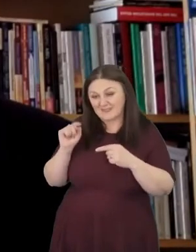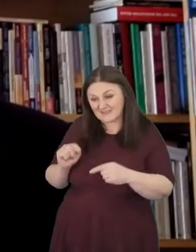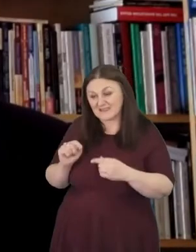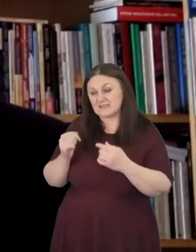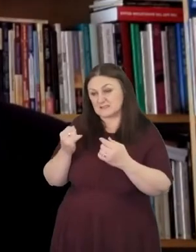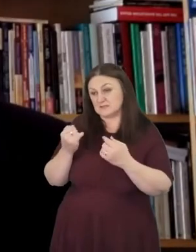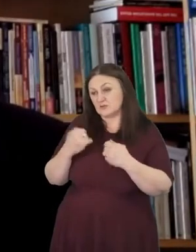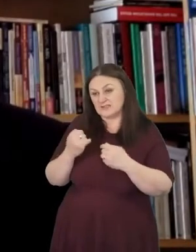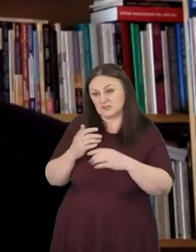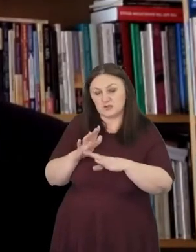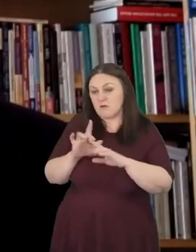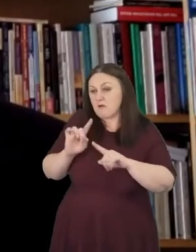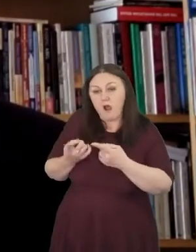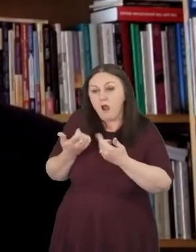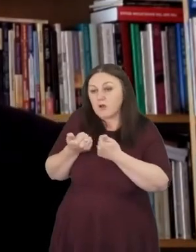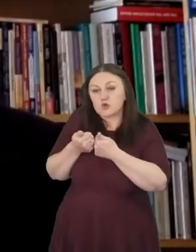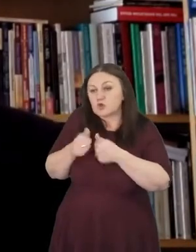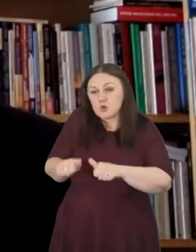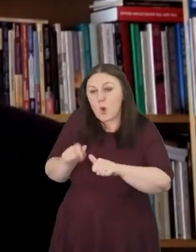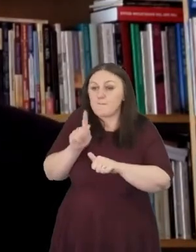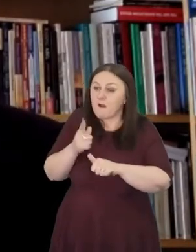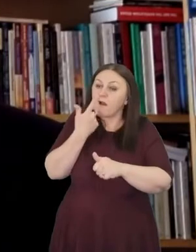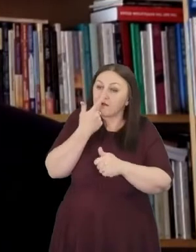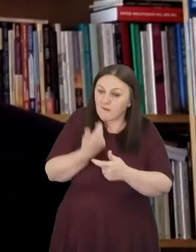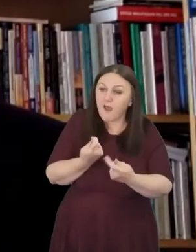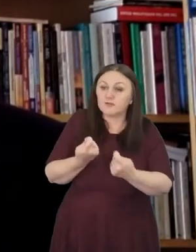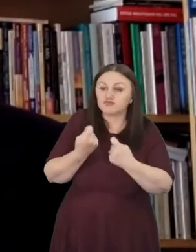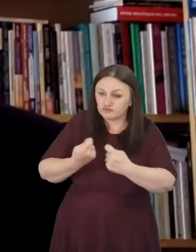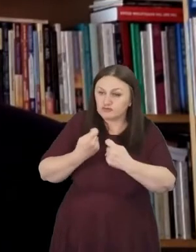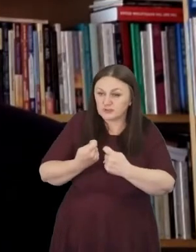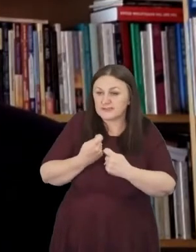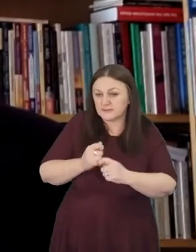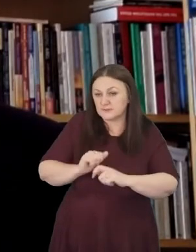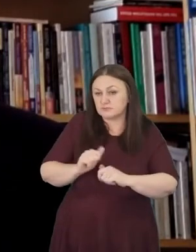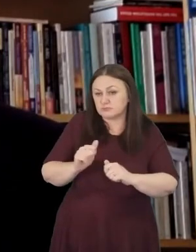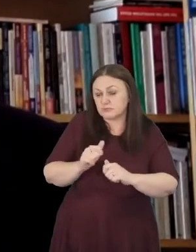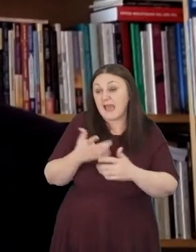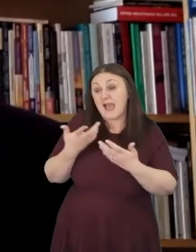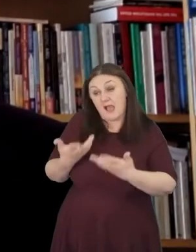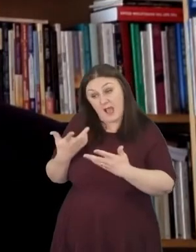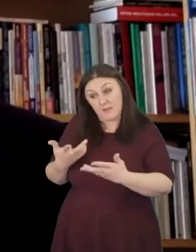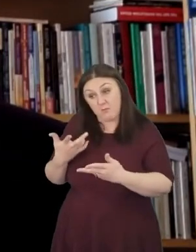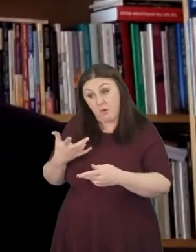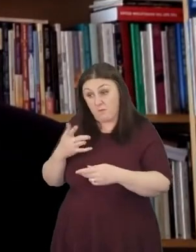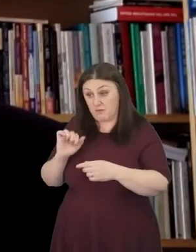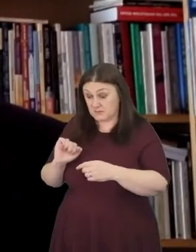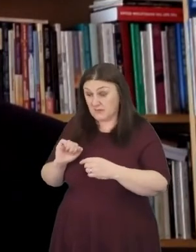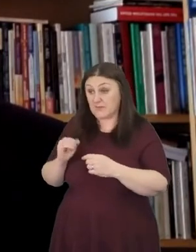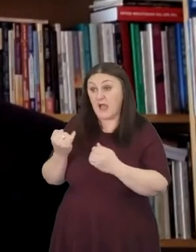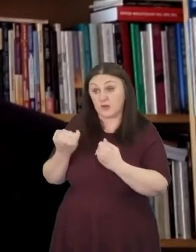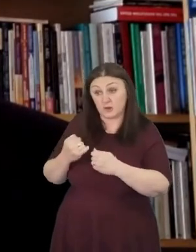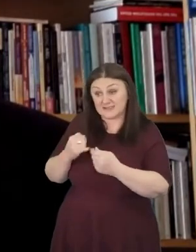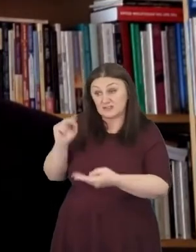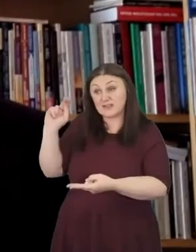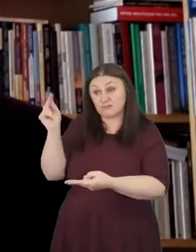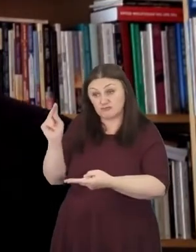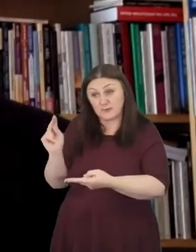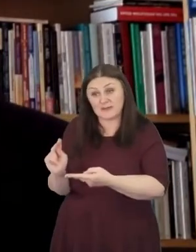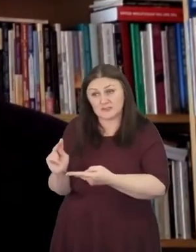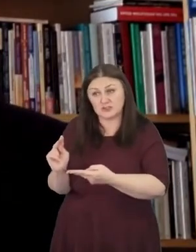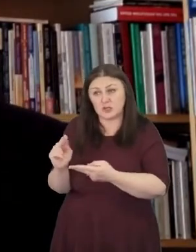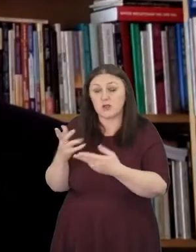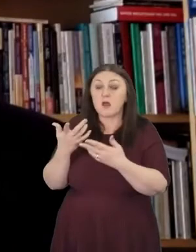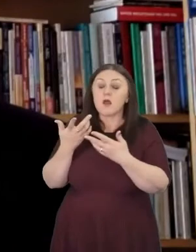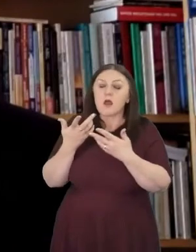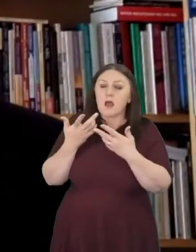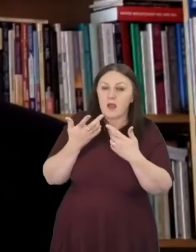incurable but it is highly treatable and I'm presently in remission and actually at this point I'm just about to undergo